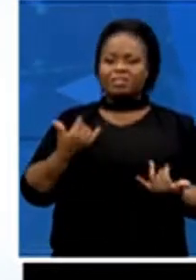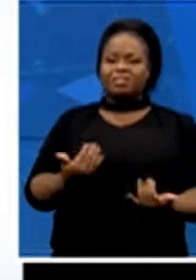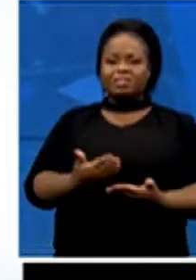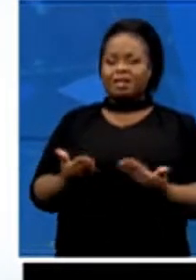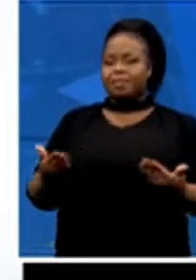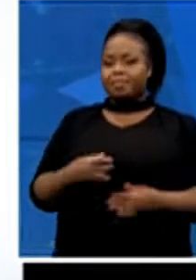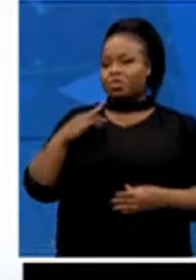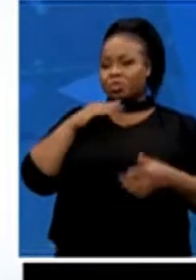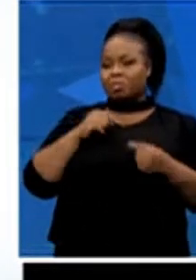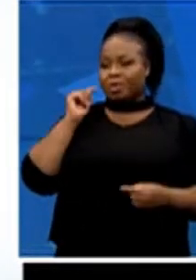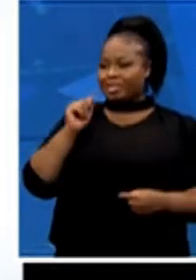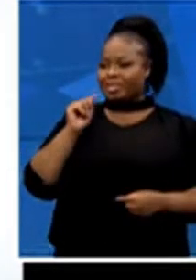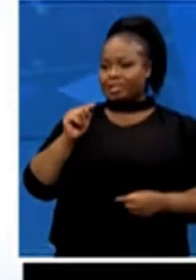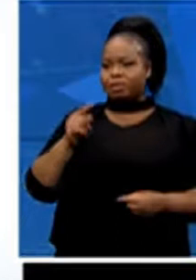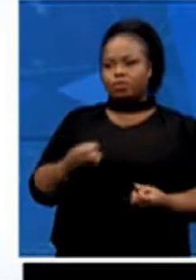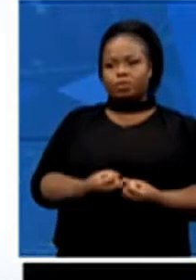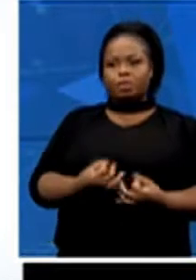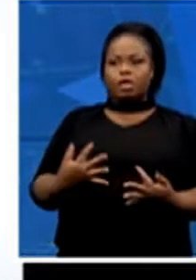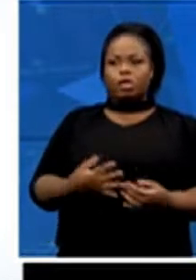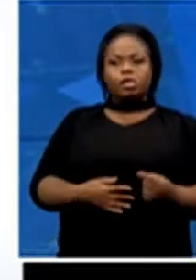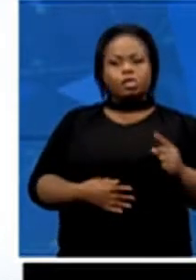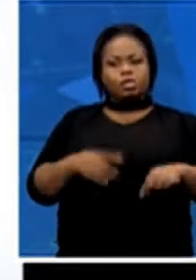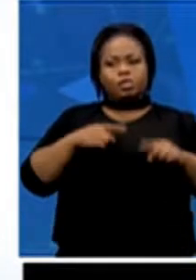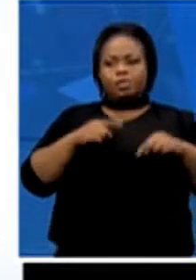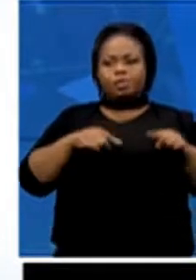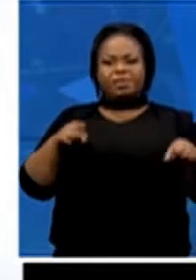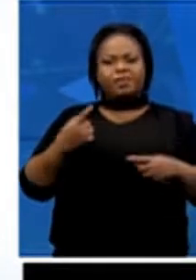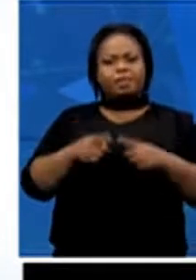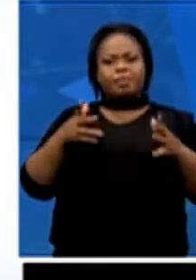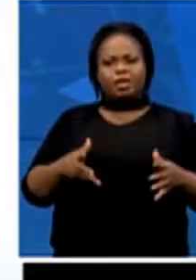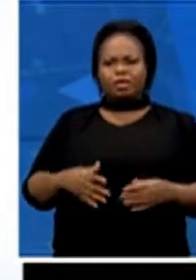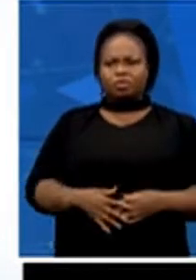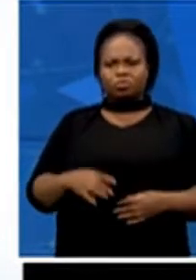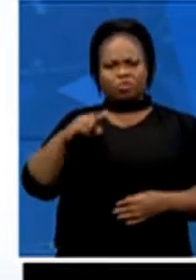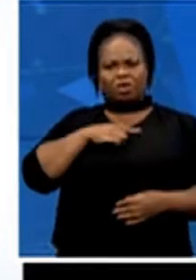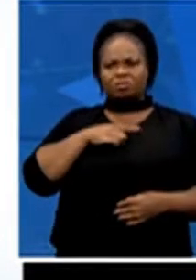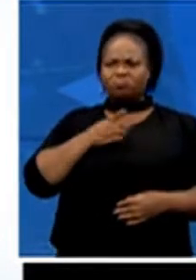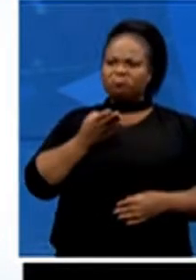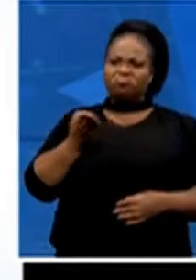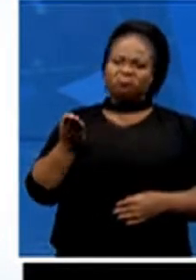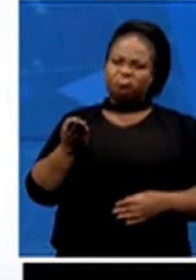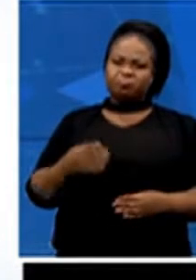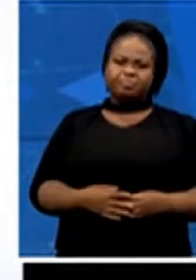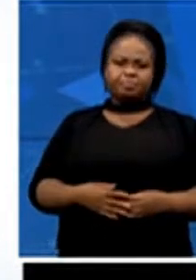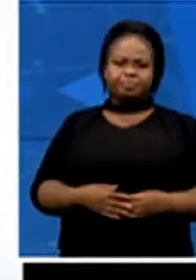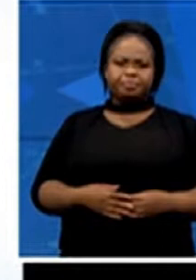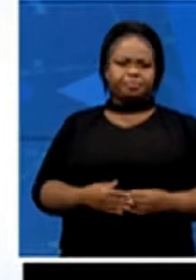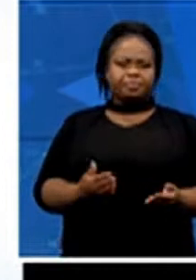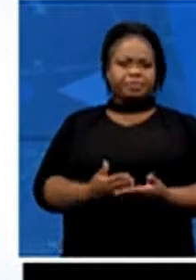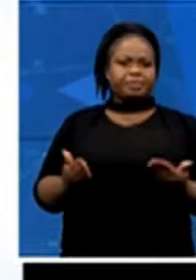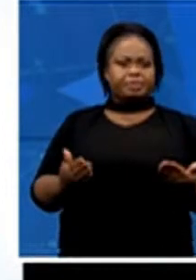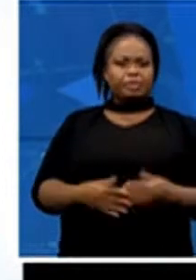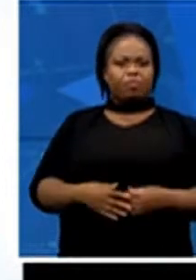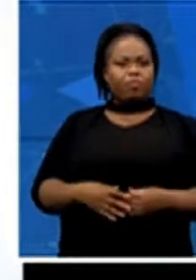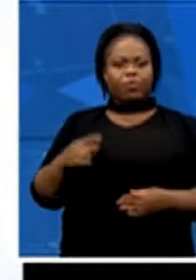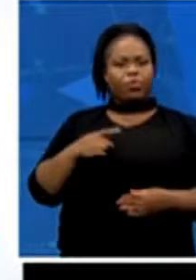these players because there wasn't the excess income available to have private coaching. And that